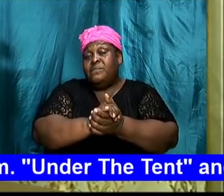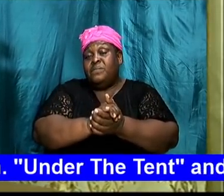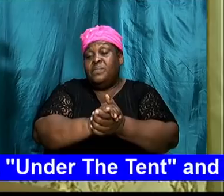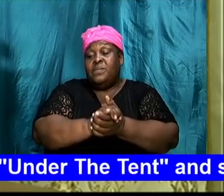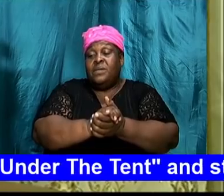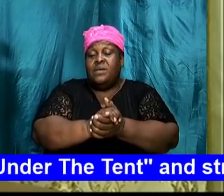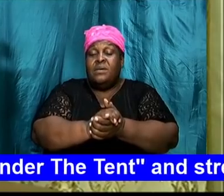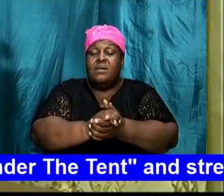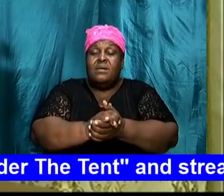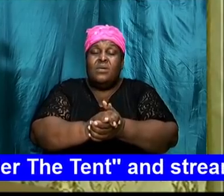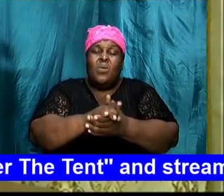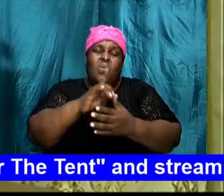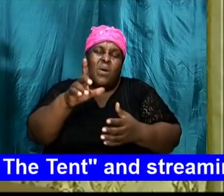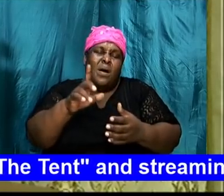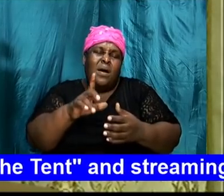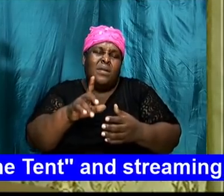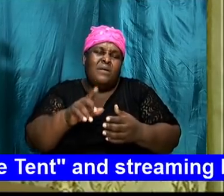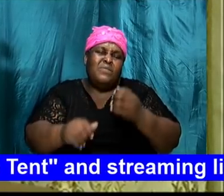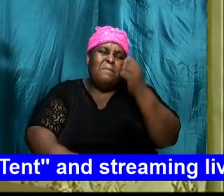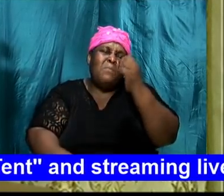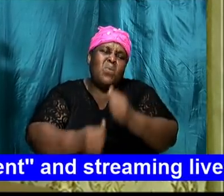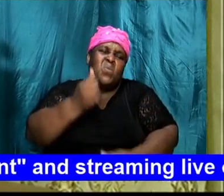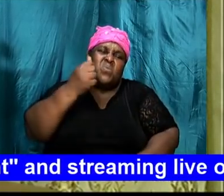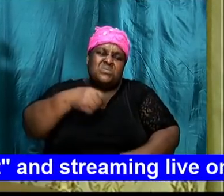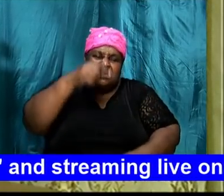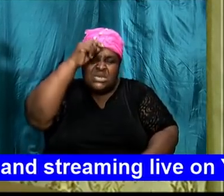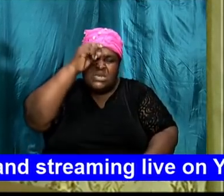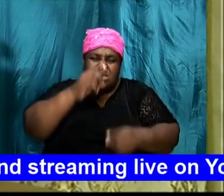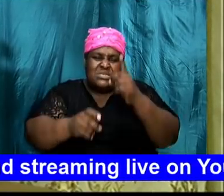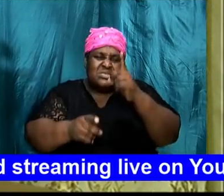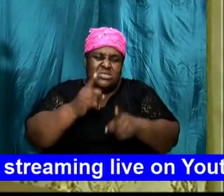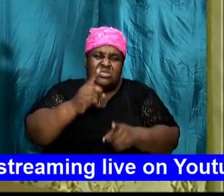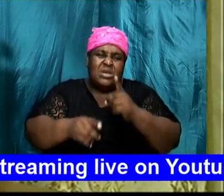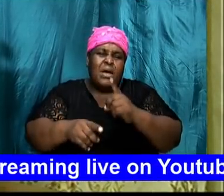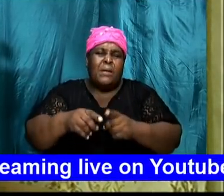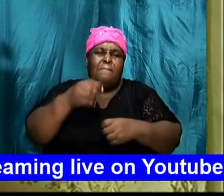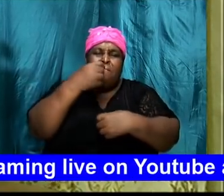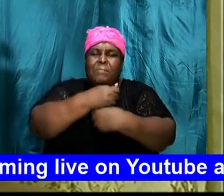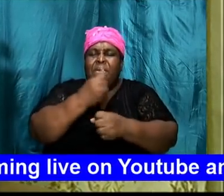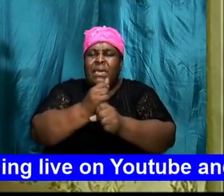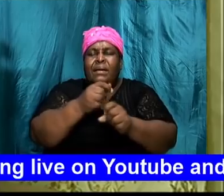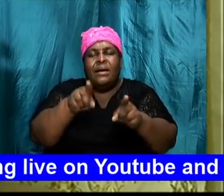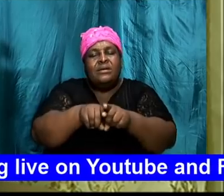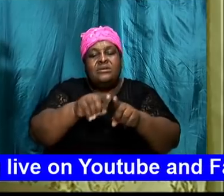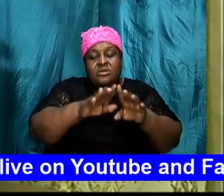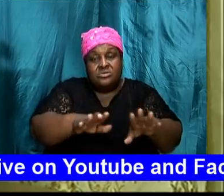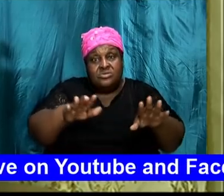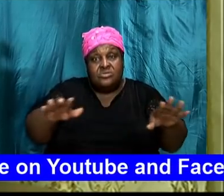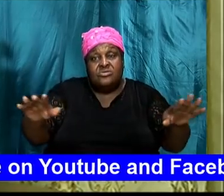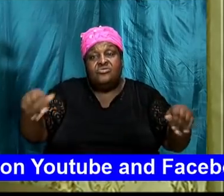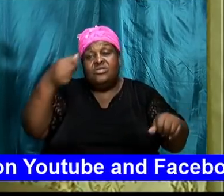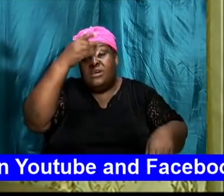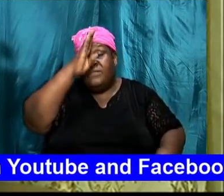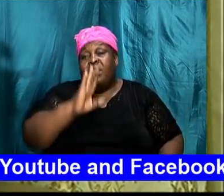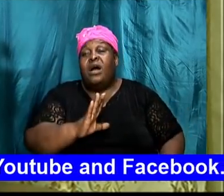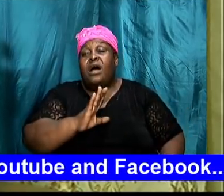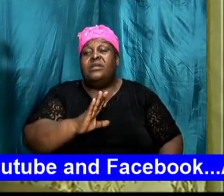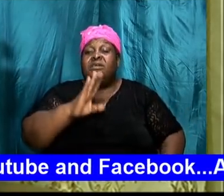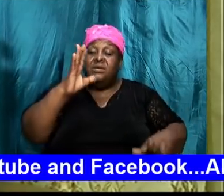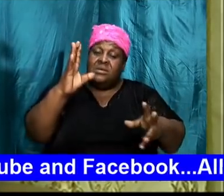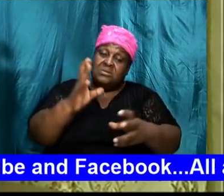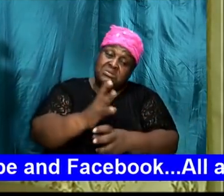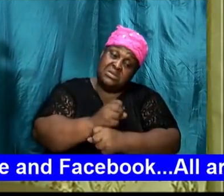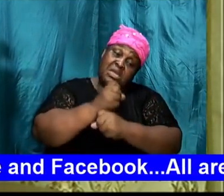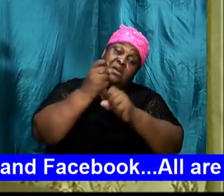one of the most important decisions that we can make as children of God is to take up a partner